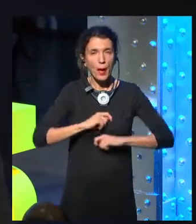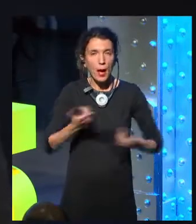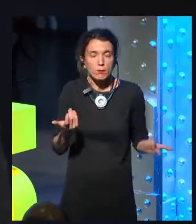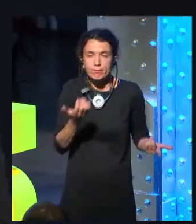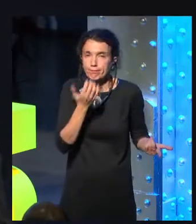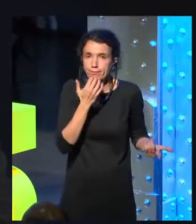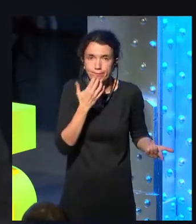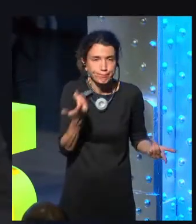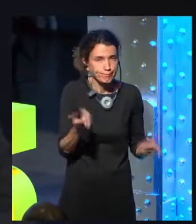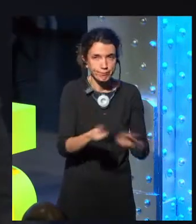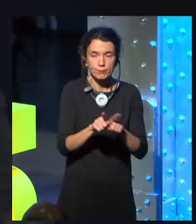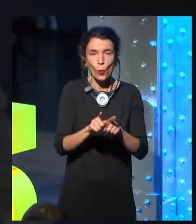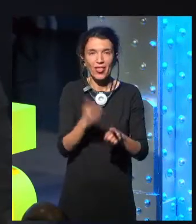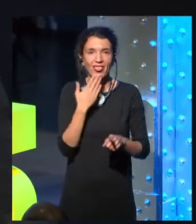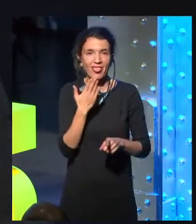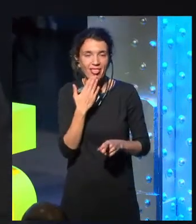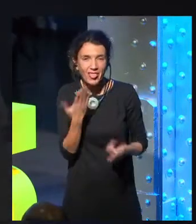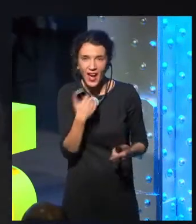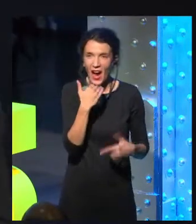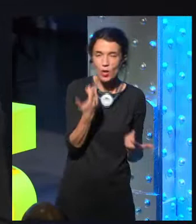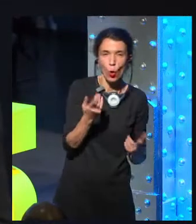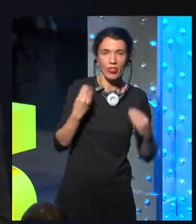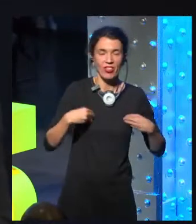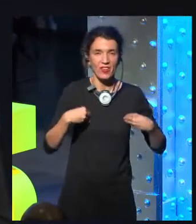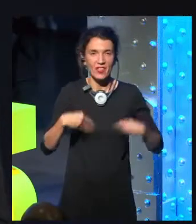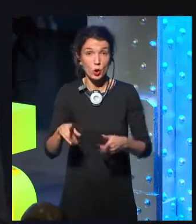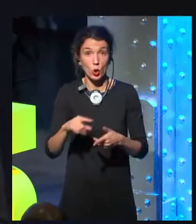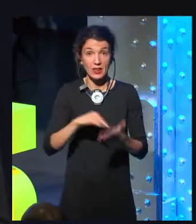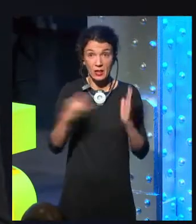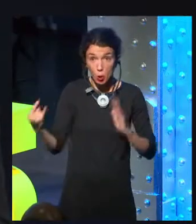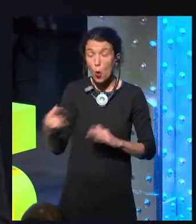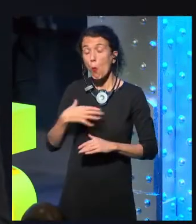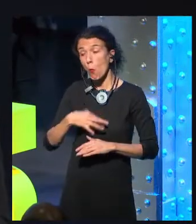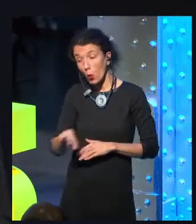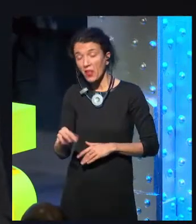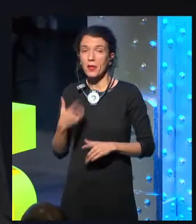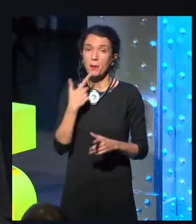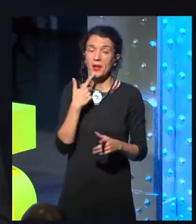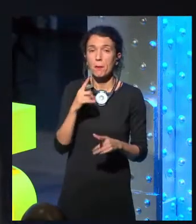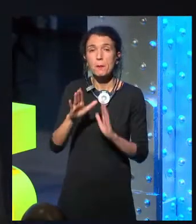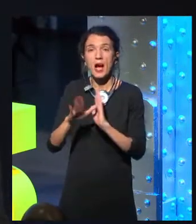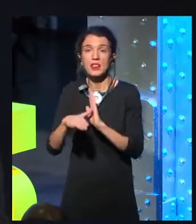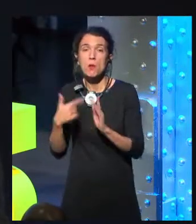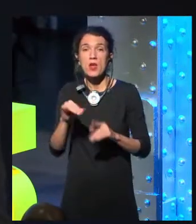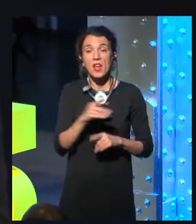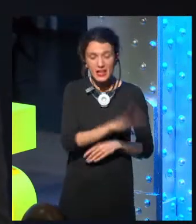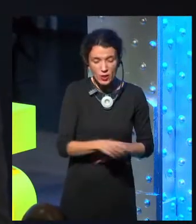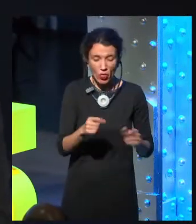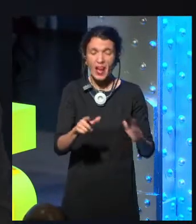person just yet. They can do it later. But initially, it should be a tool,